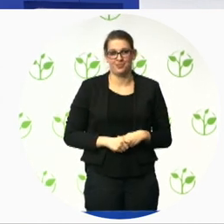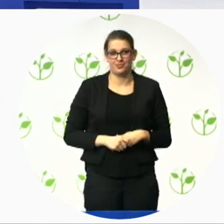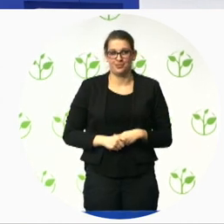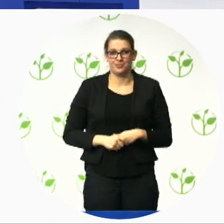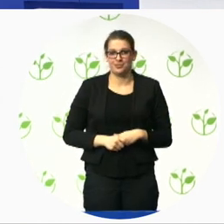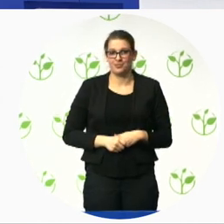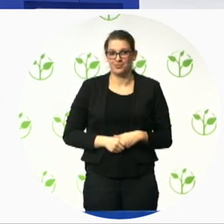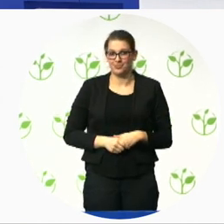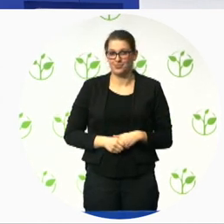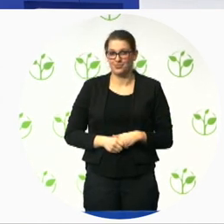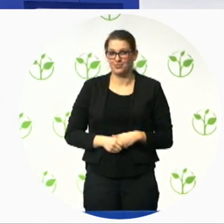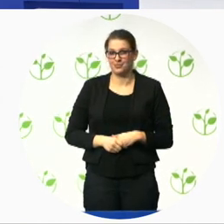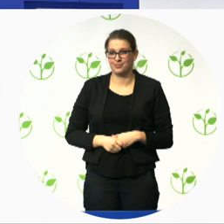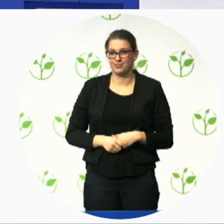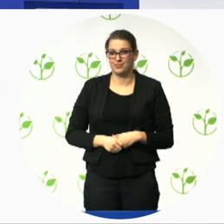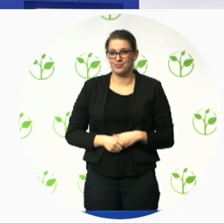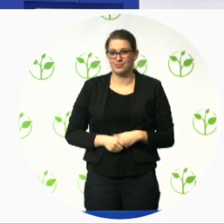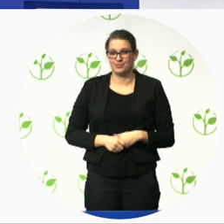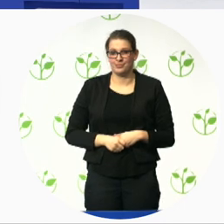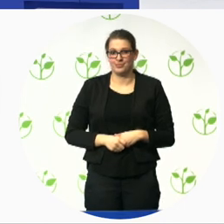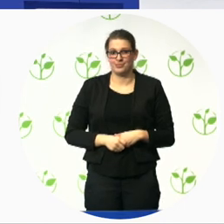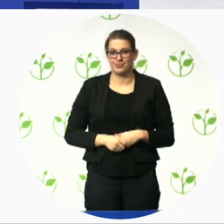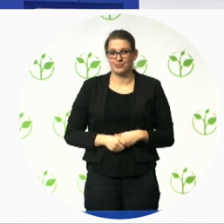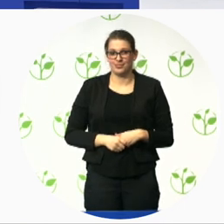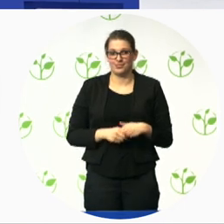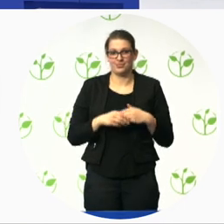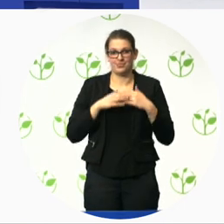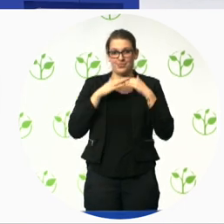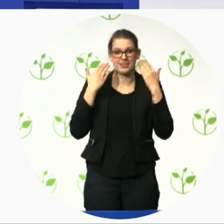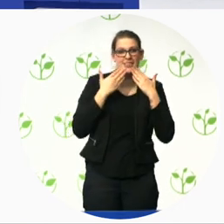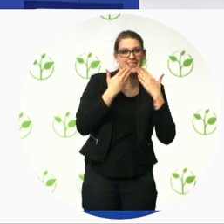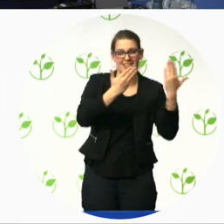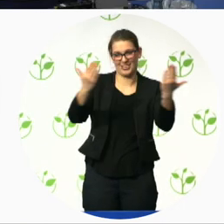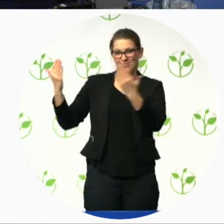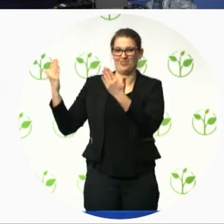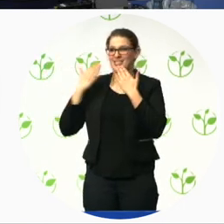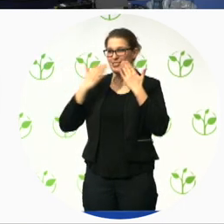ask or more experiences to share thank you very much and see you around